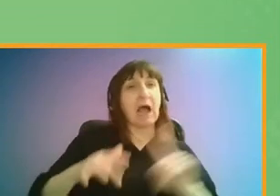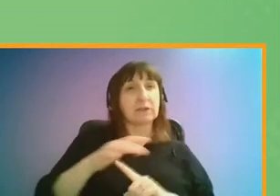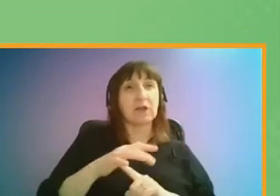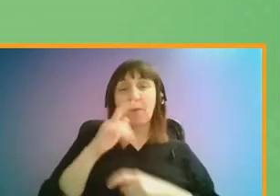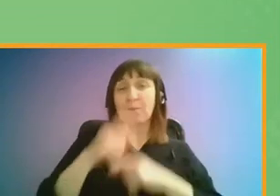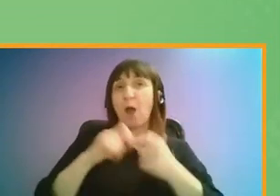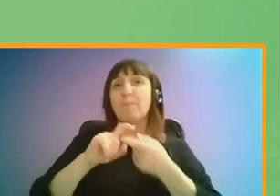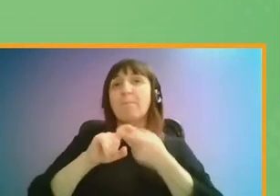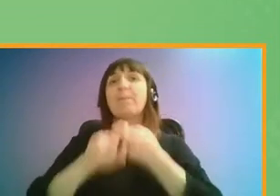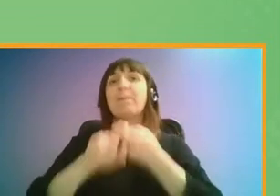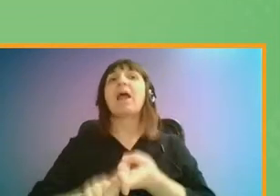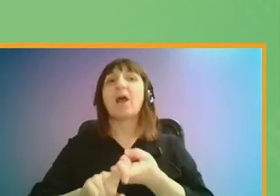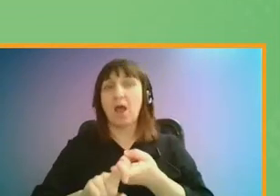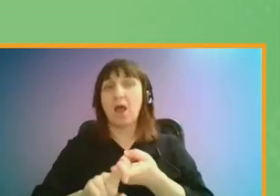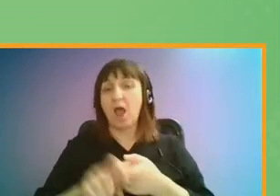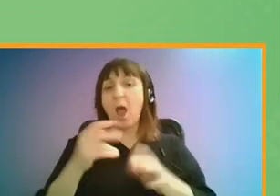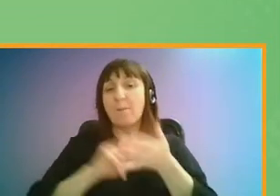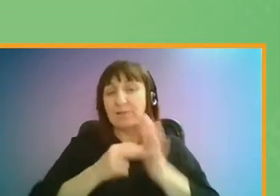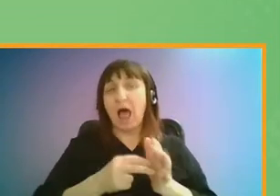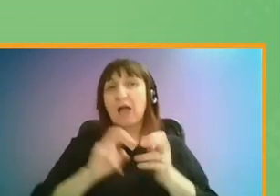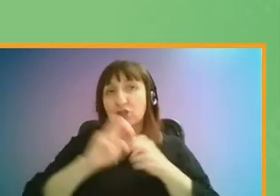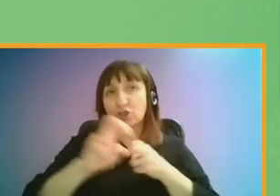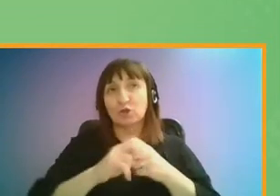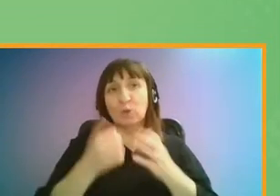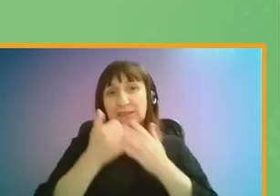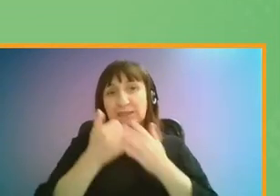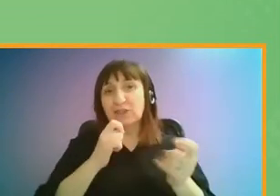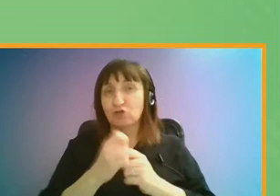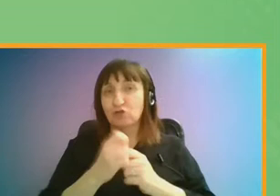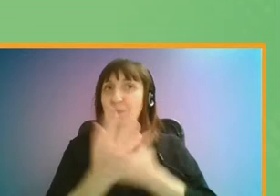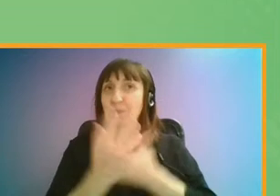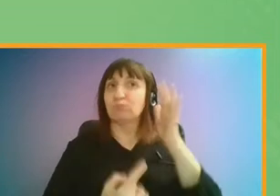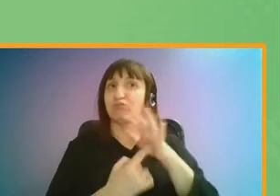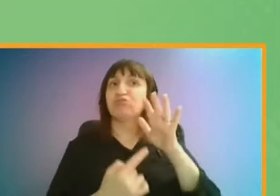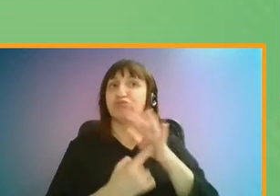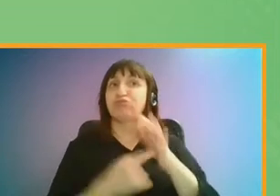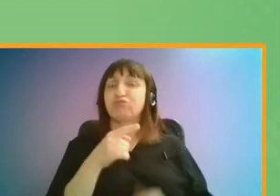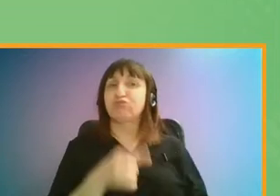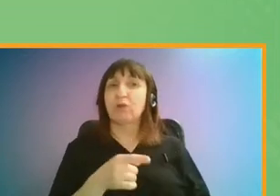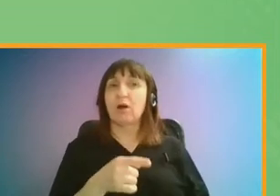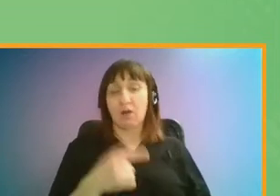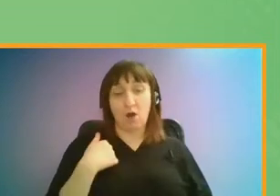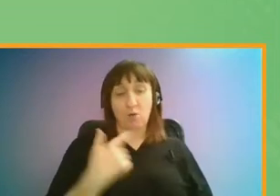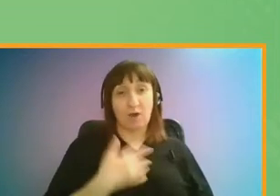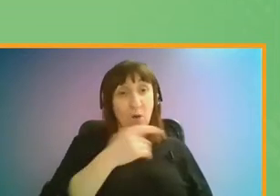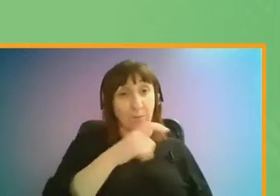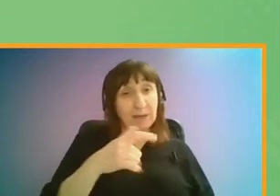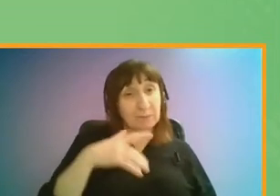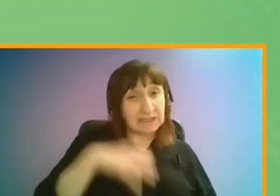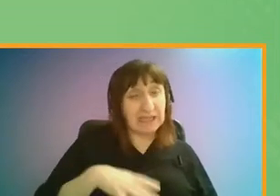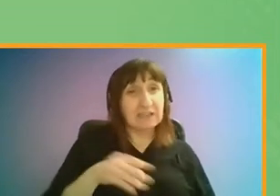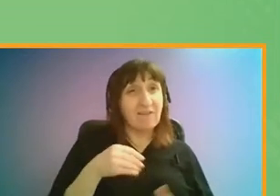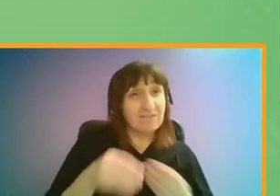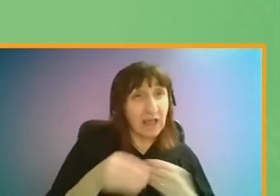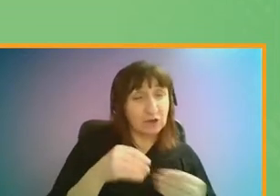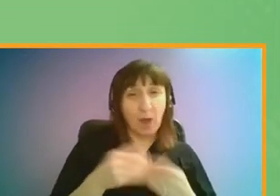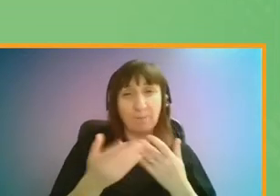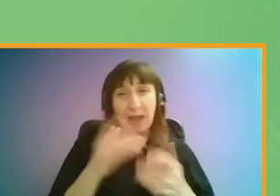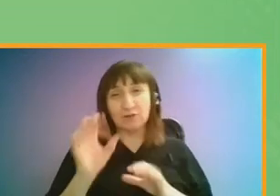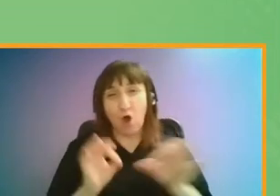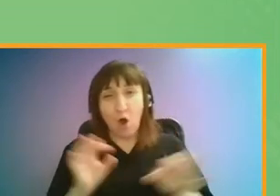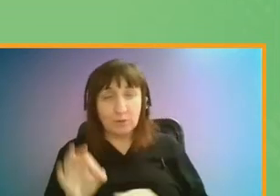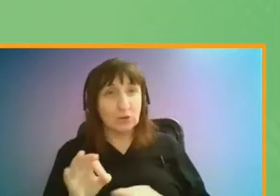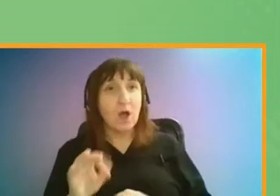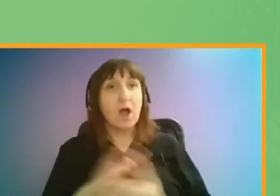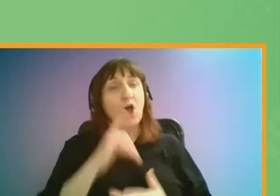permanent, and so planning a transport network to assist this change will be really important. We found that what people need is flexibility and better options that